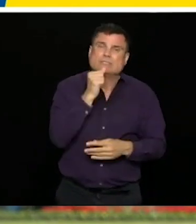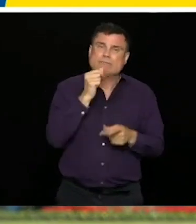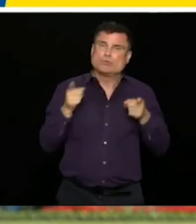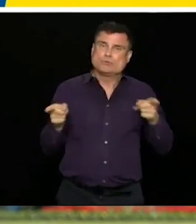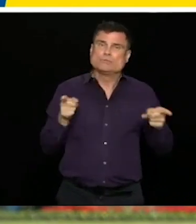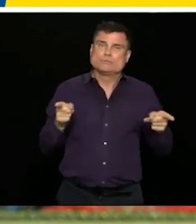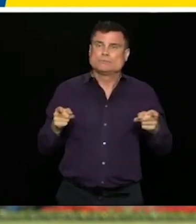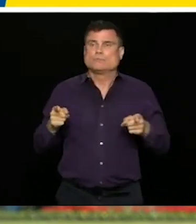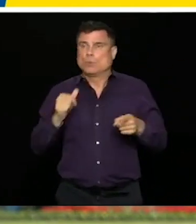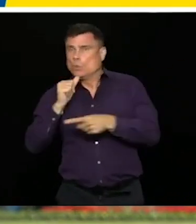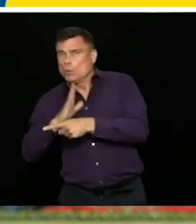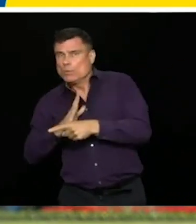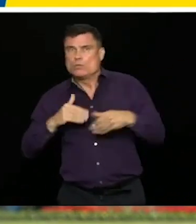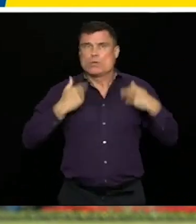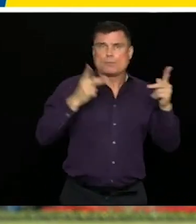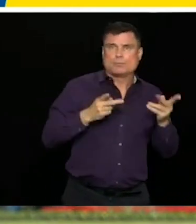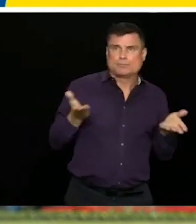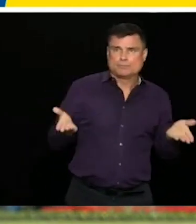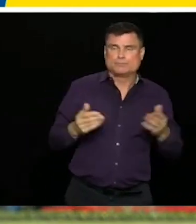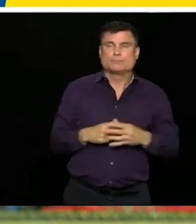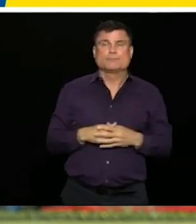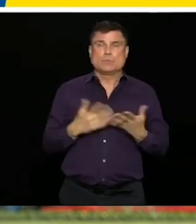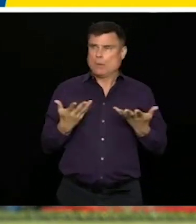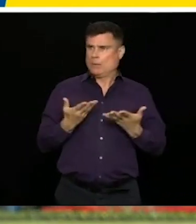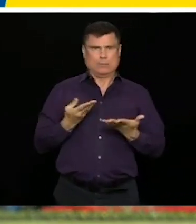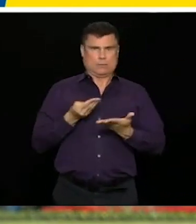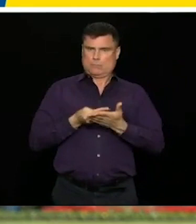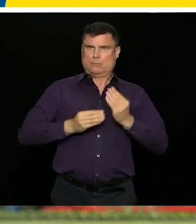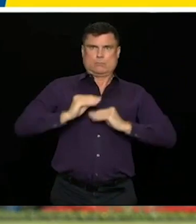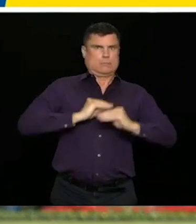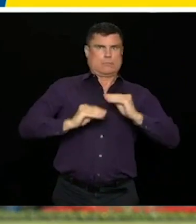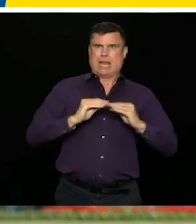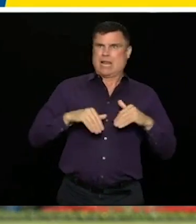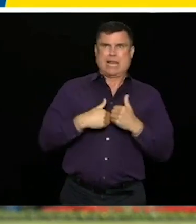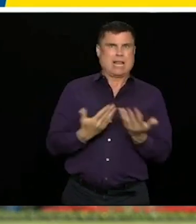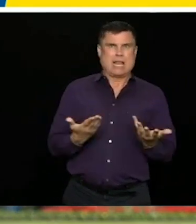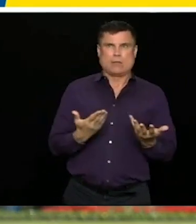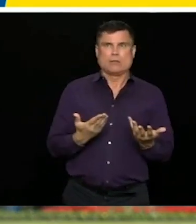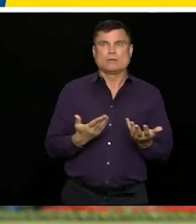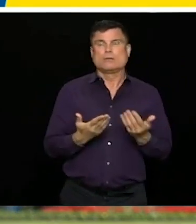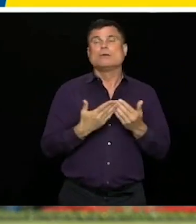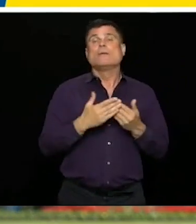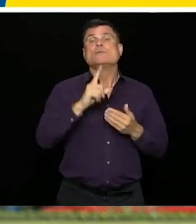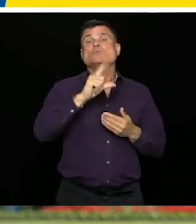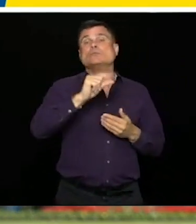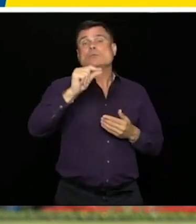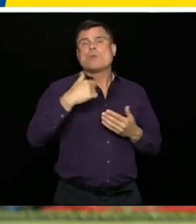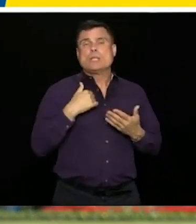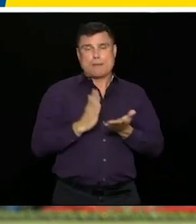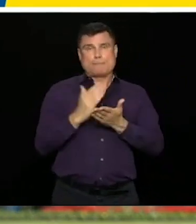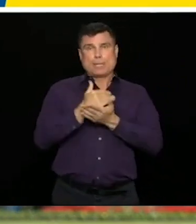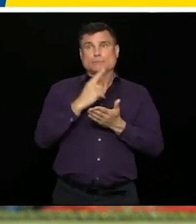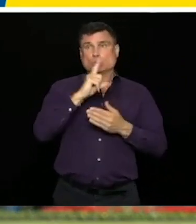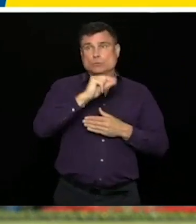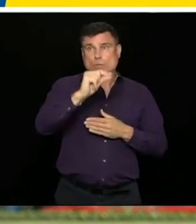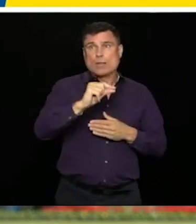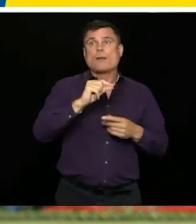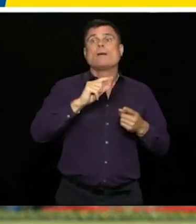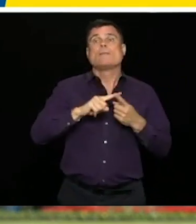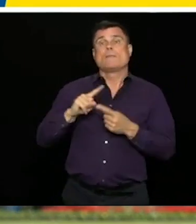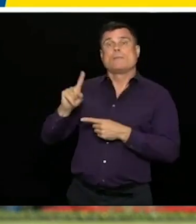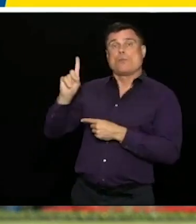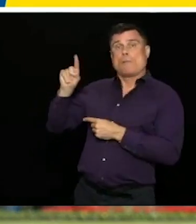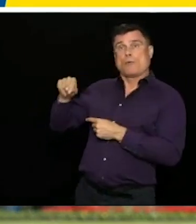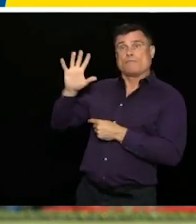remaining in the COVID-19 action plan to address those issues going forward. We have been working very cooperatively with the